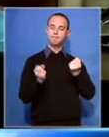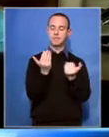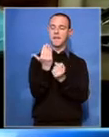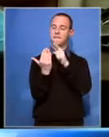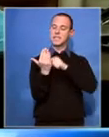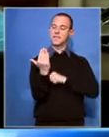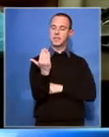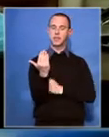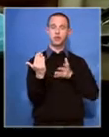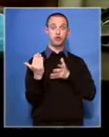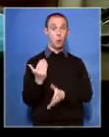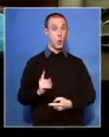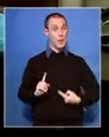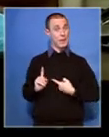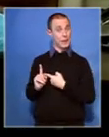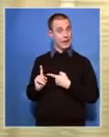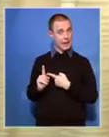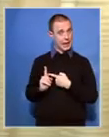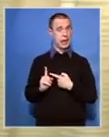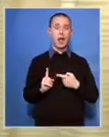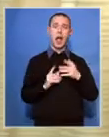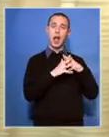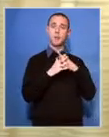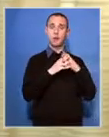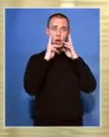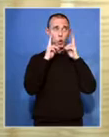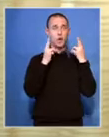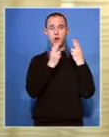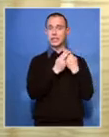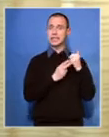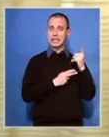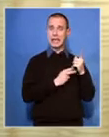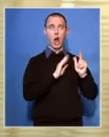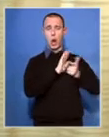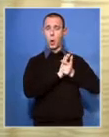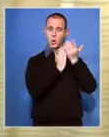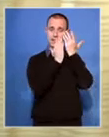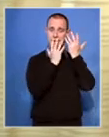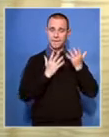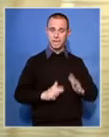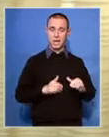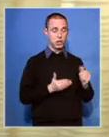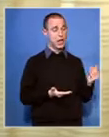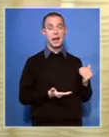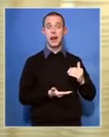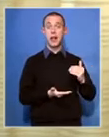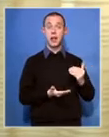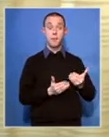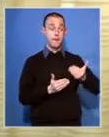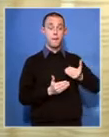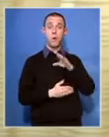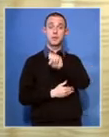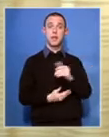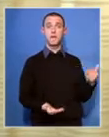from America's Georgetown University. Before coming to South Africa, he was involved in negotiations and litigation